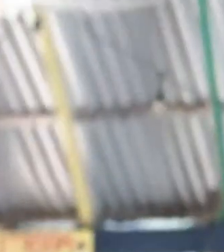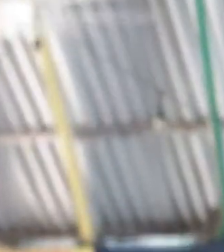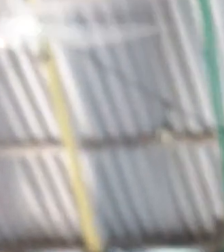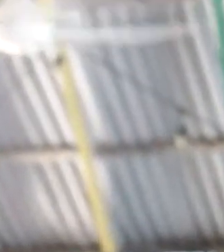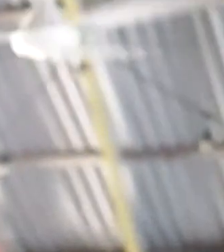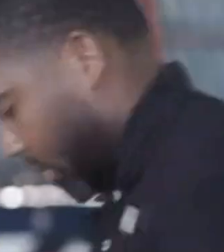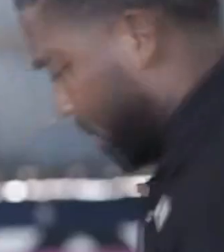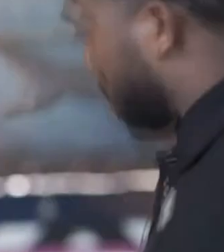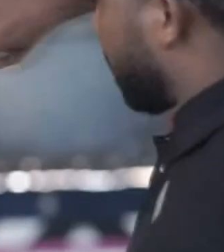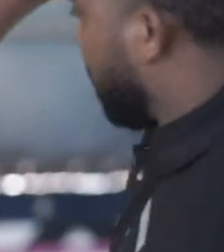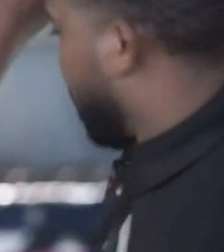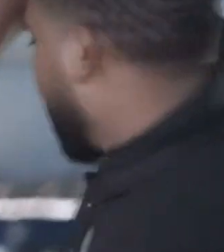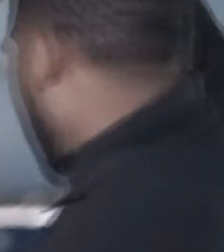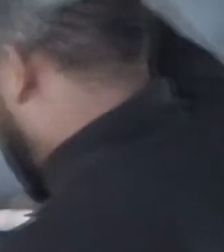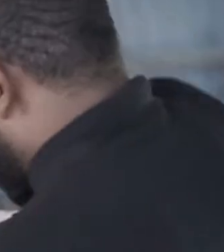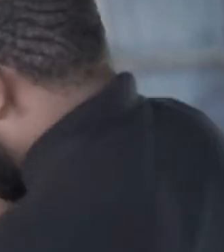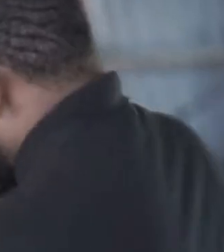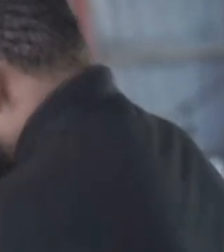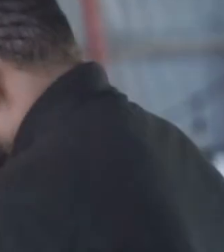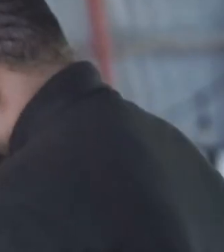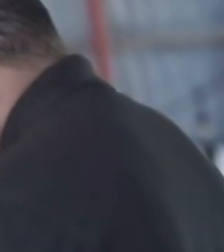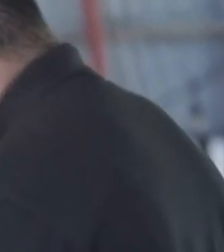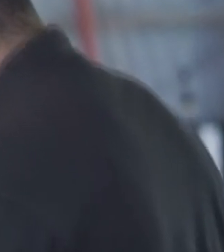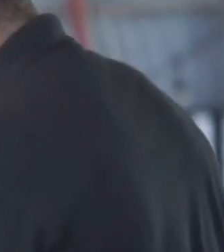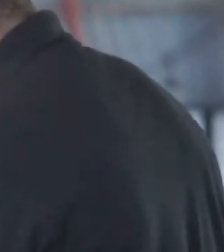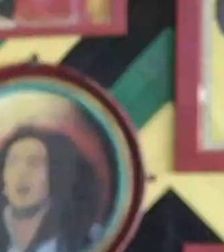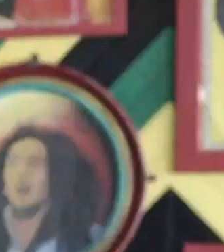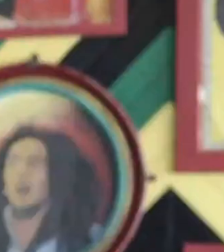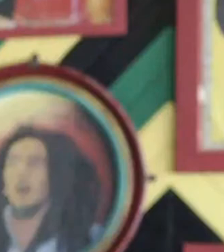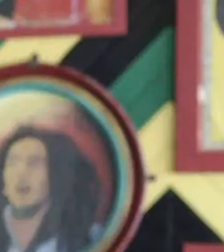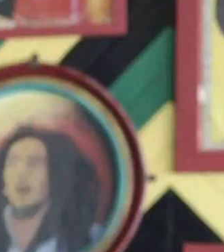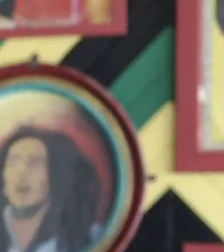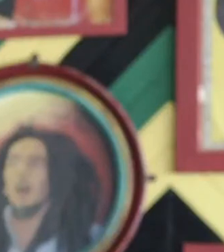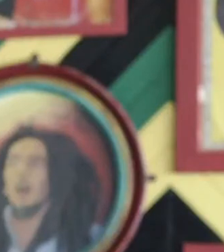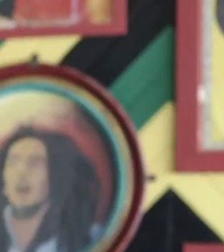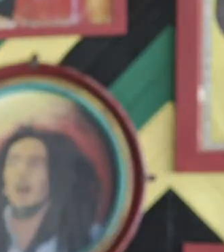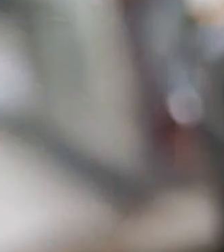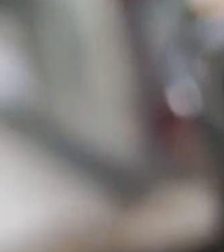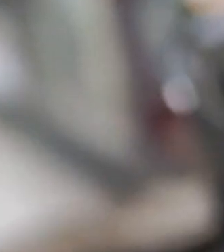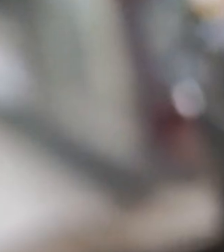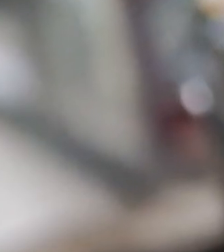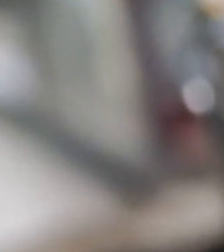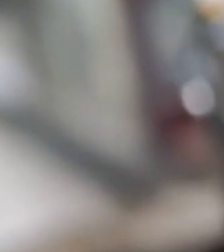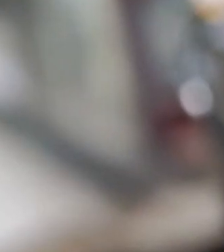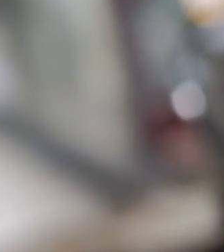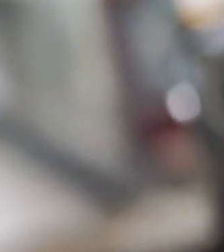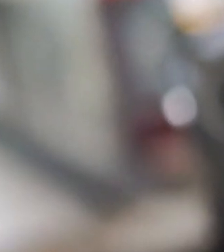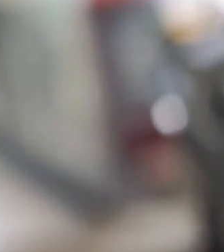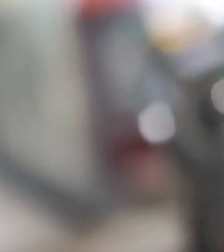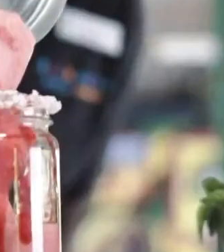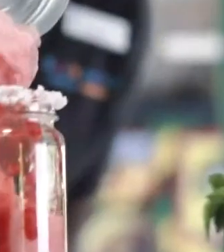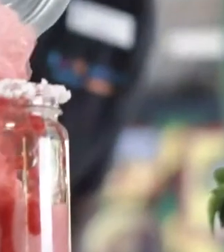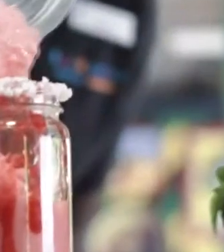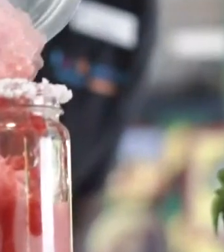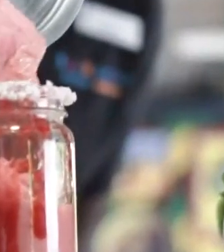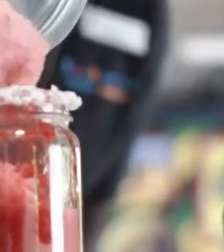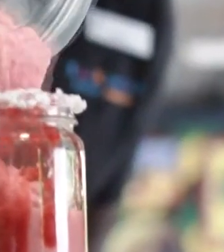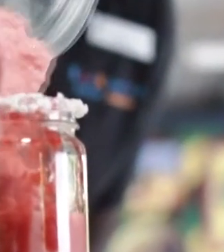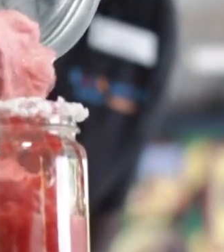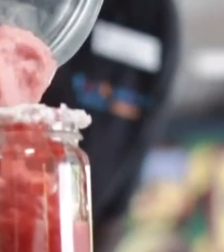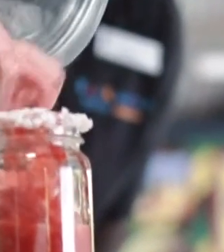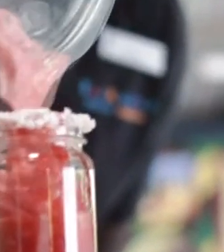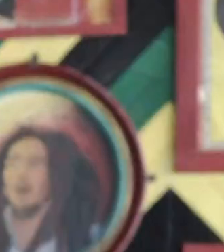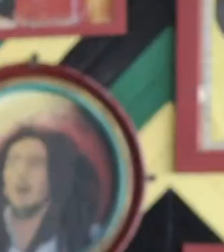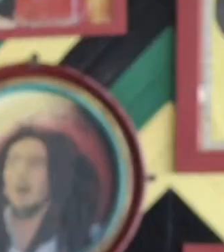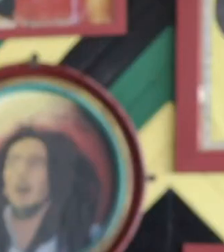and growth that I've seen where I've grown from polishing silverware to where I'm now running a whole beverage program. It's what I use to take care of